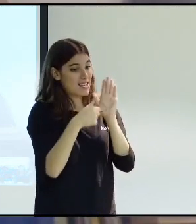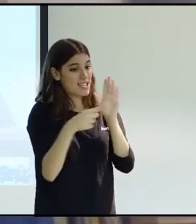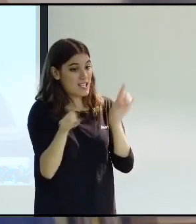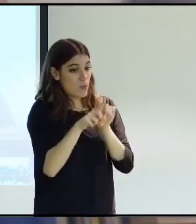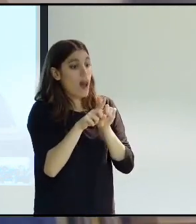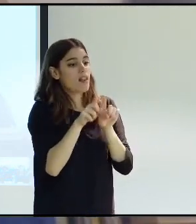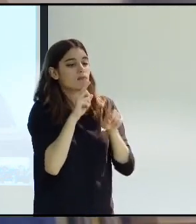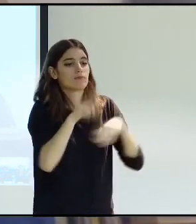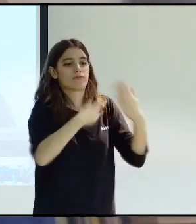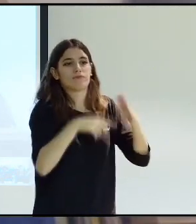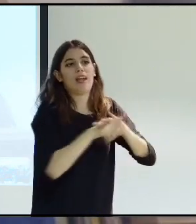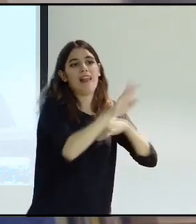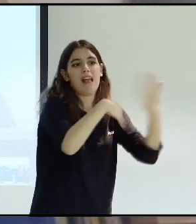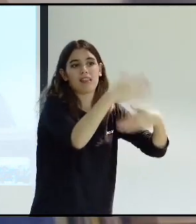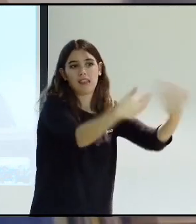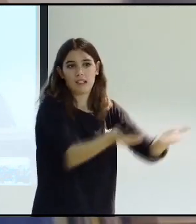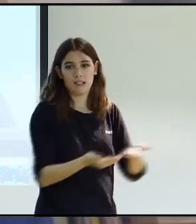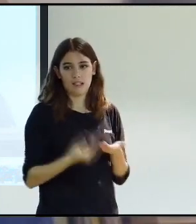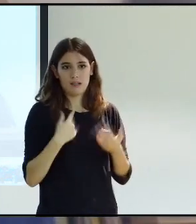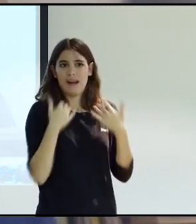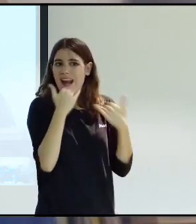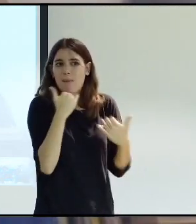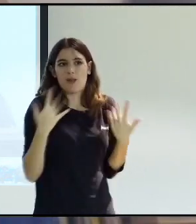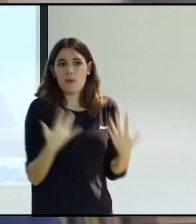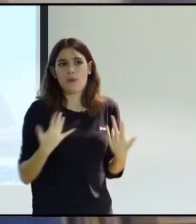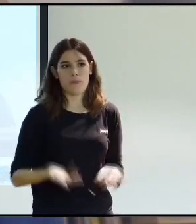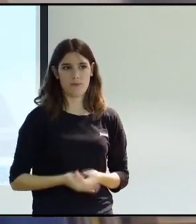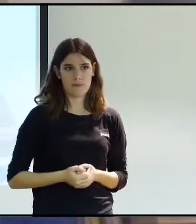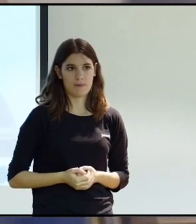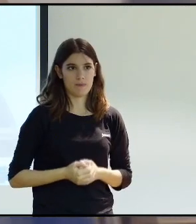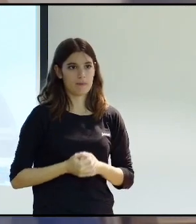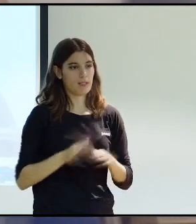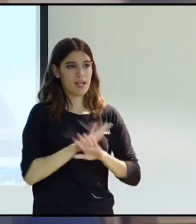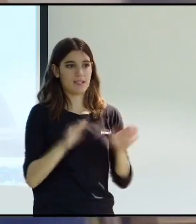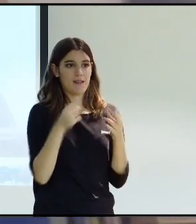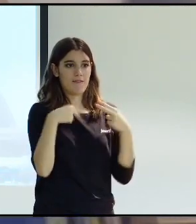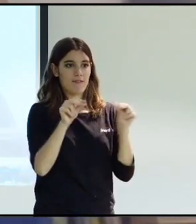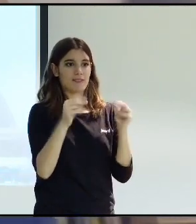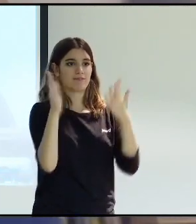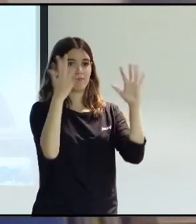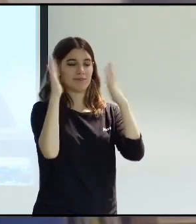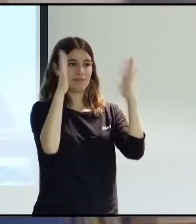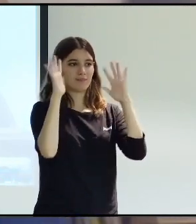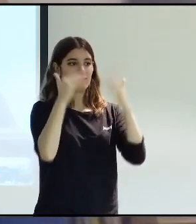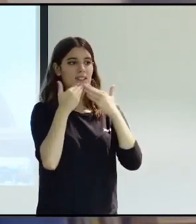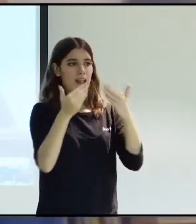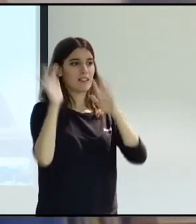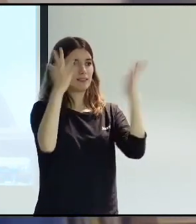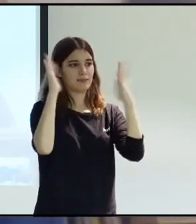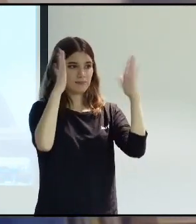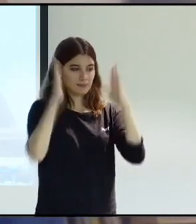And because we want everything to become a reality as soon as possible. Thank